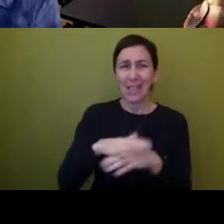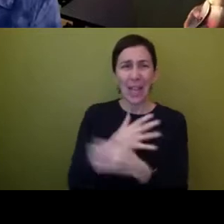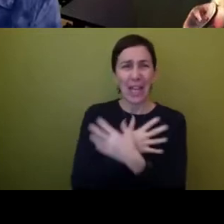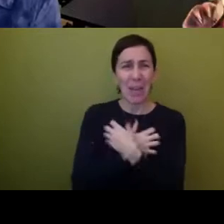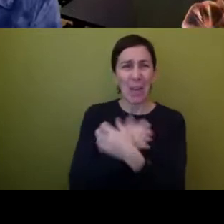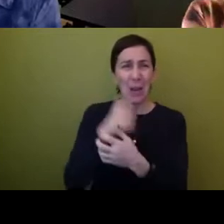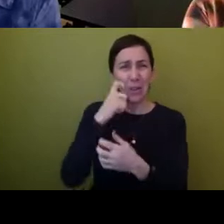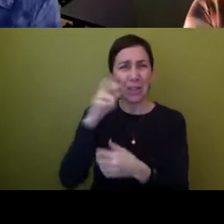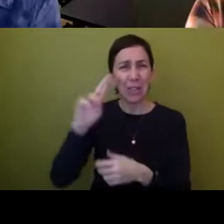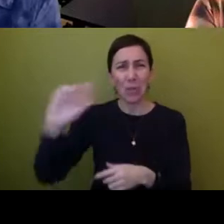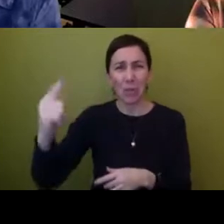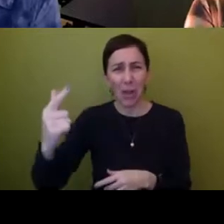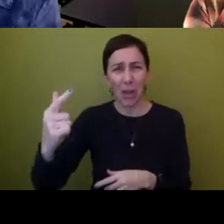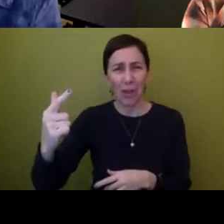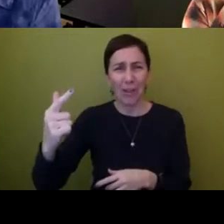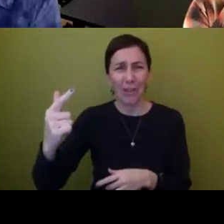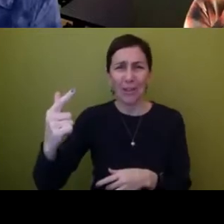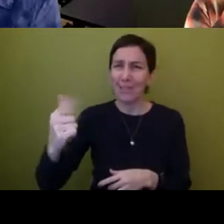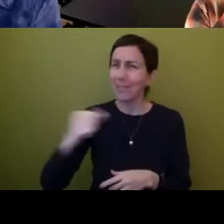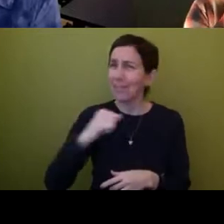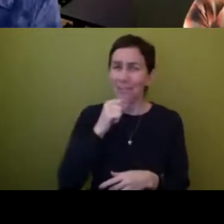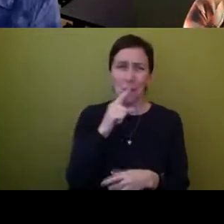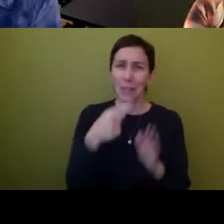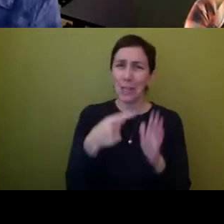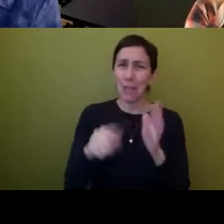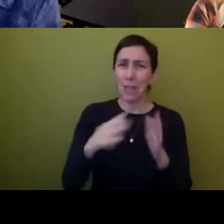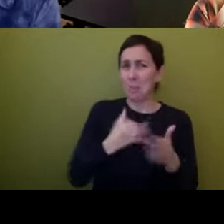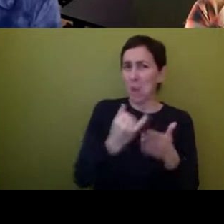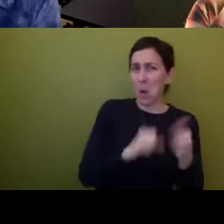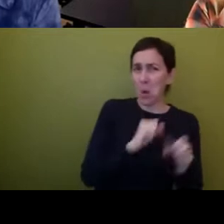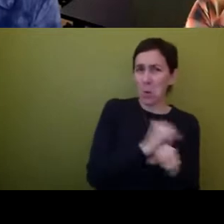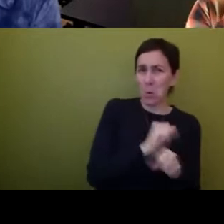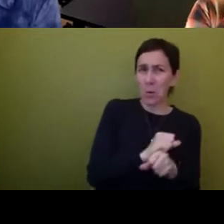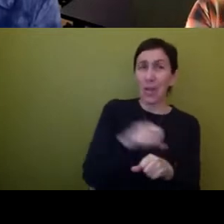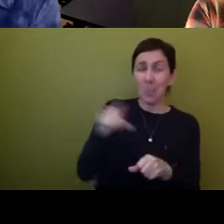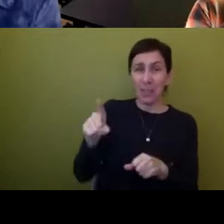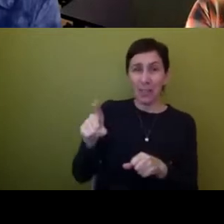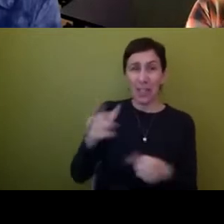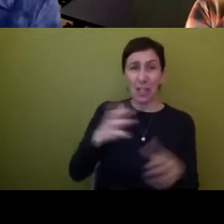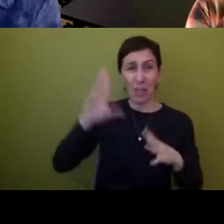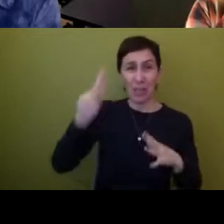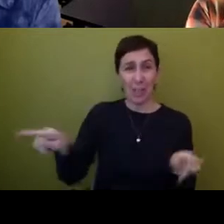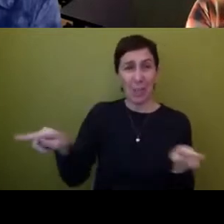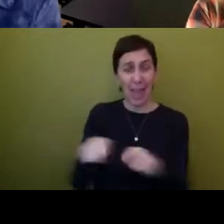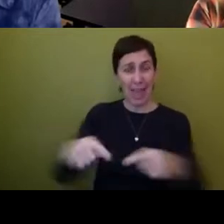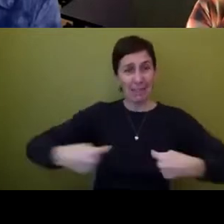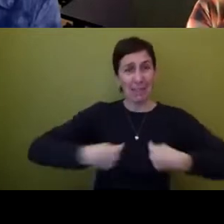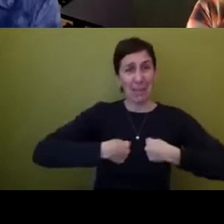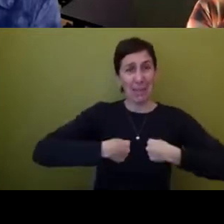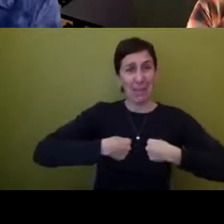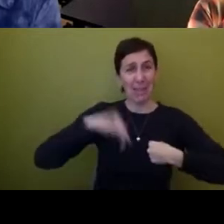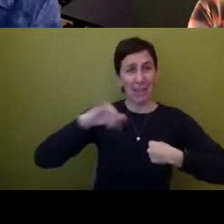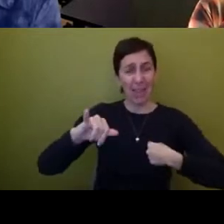I'm on some astroturf, but, um, she dressed up as me and, um, the docent was